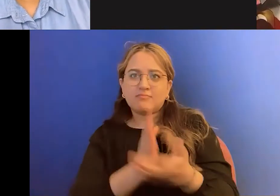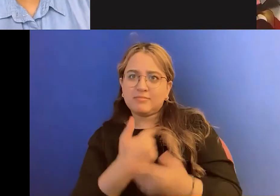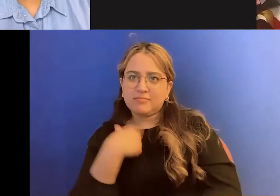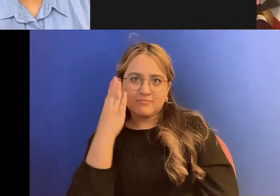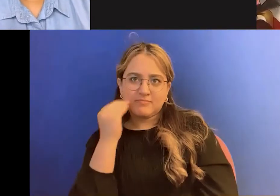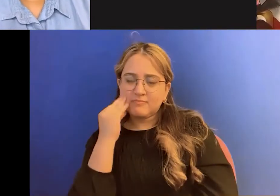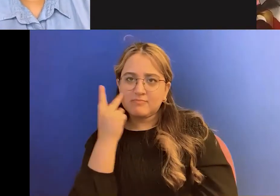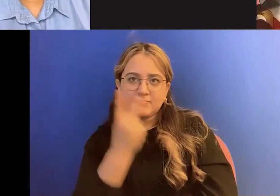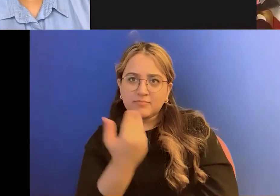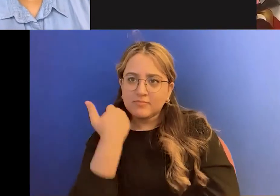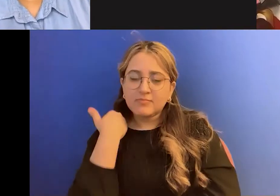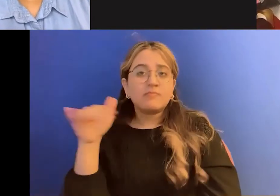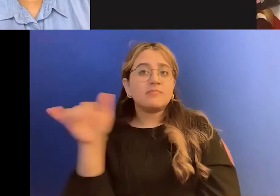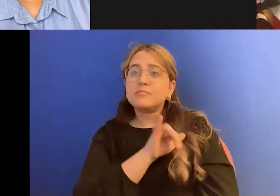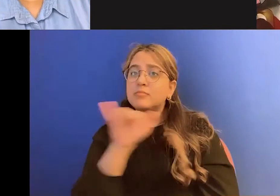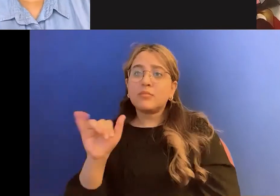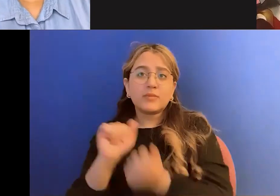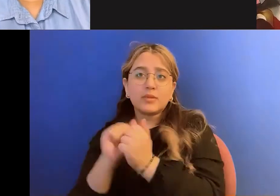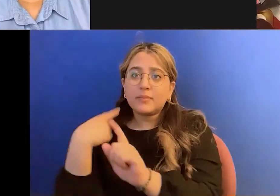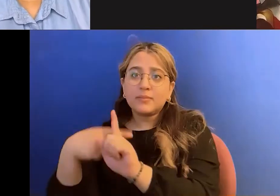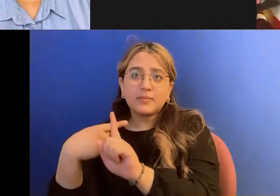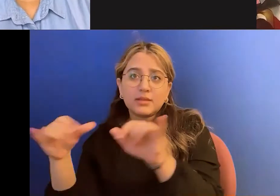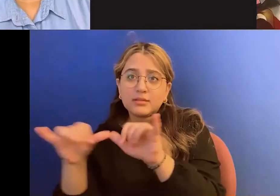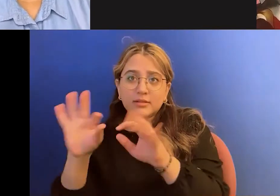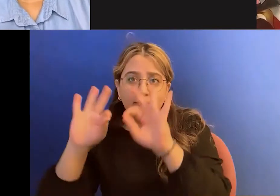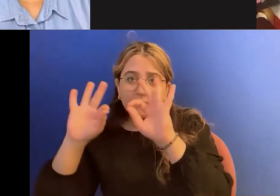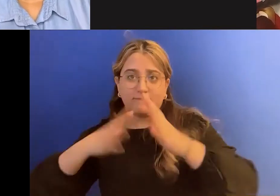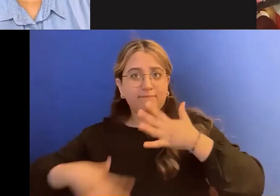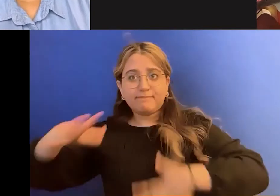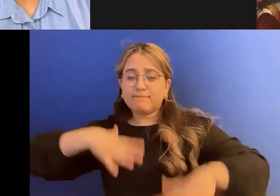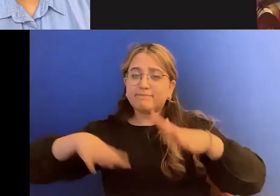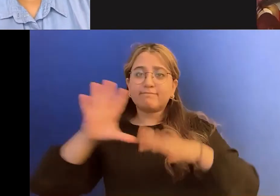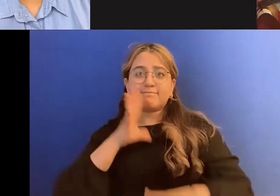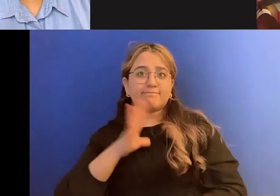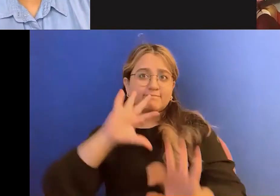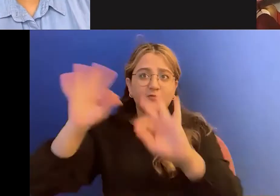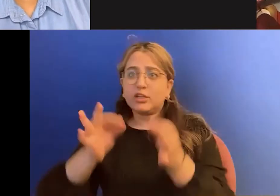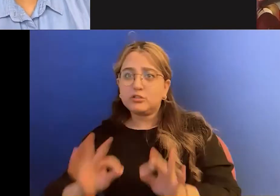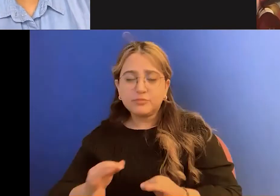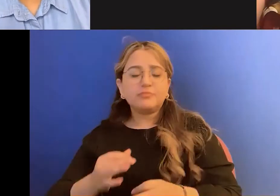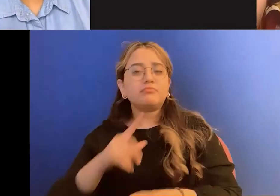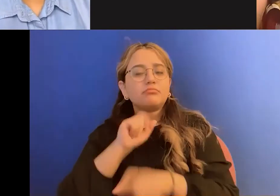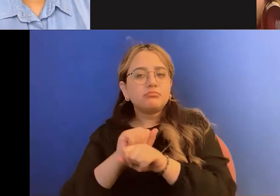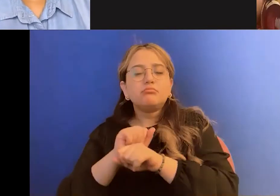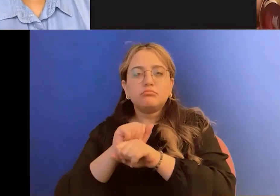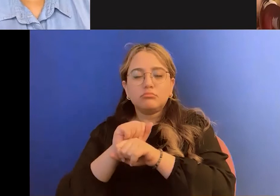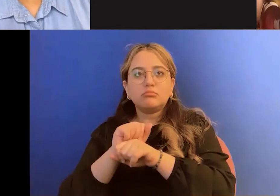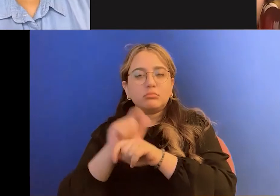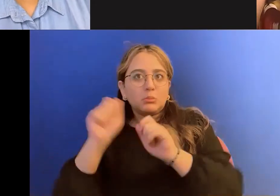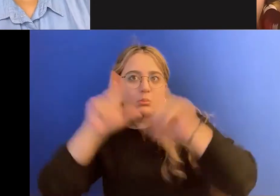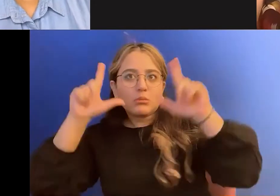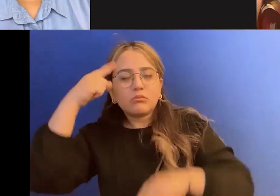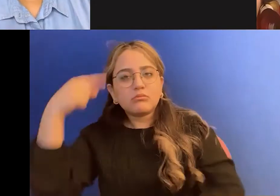just like plus size fashion. And so it was really, really eyeopening for me and, um, so